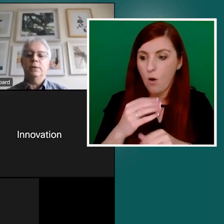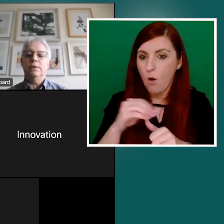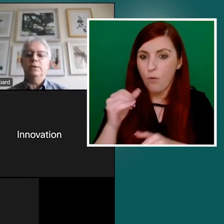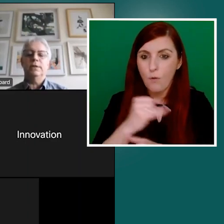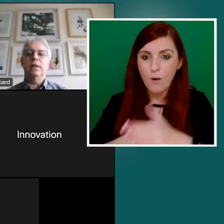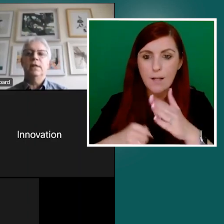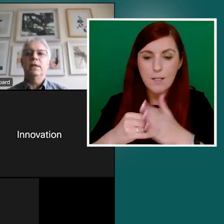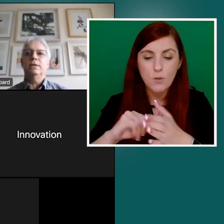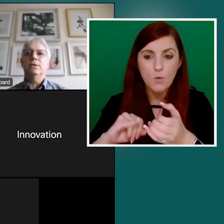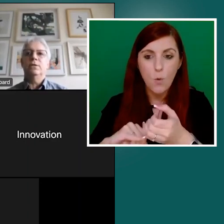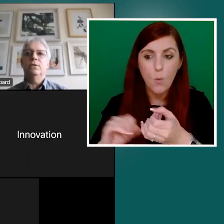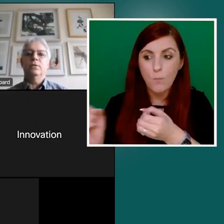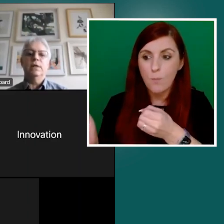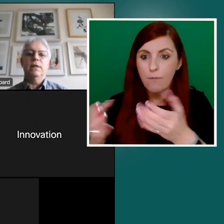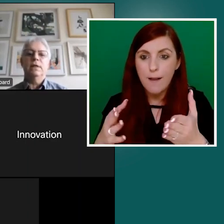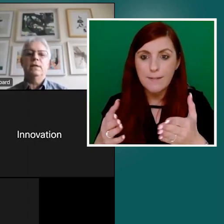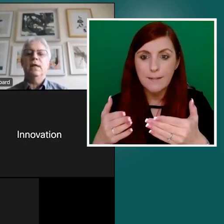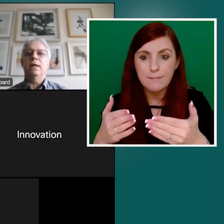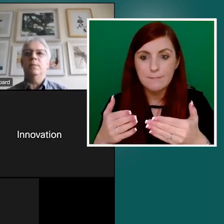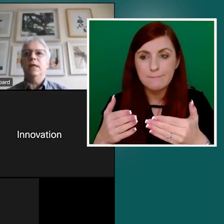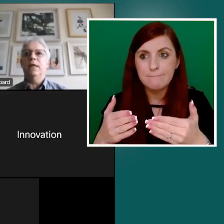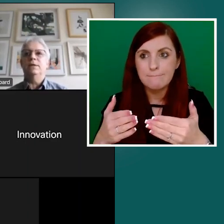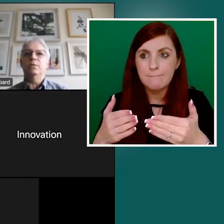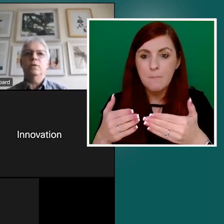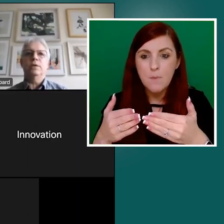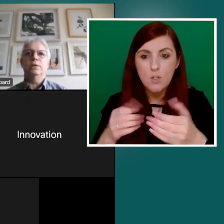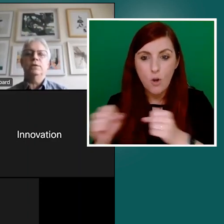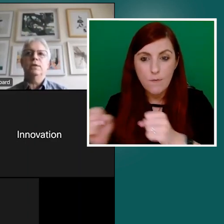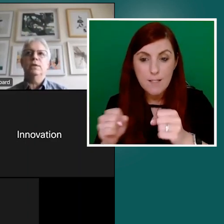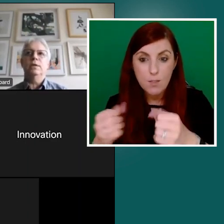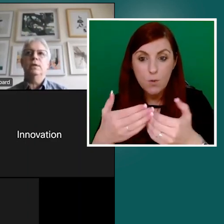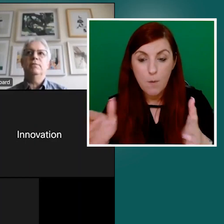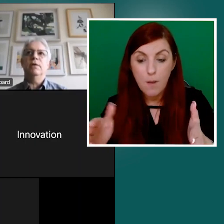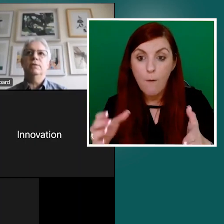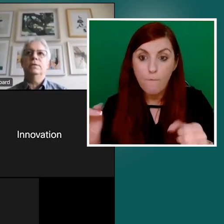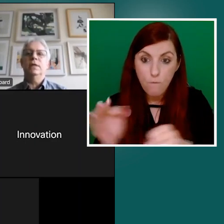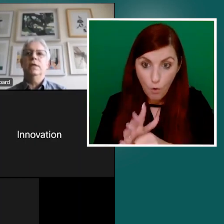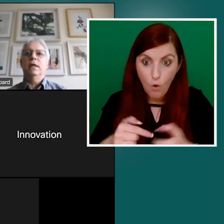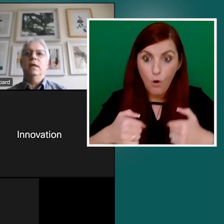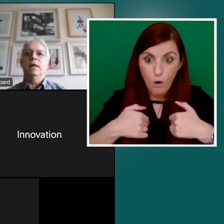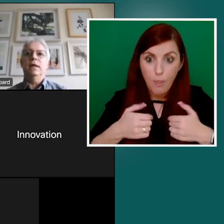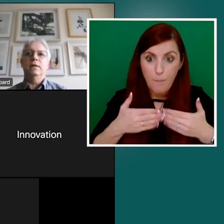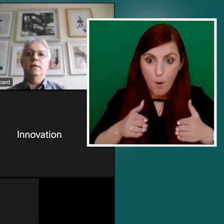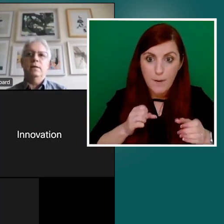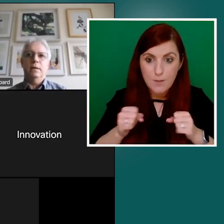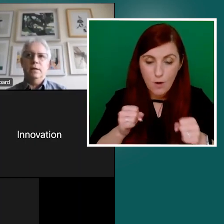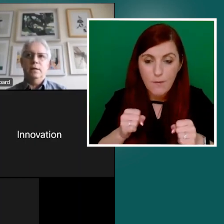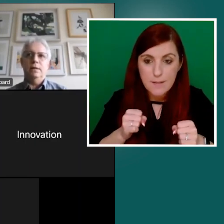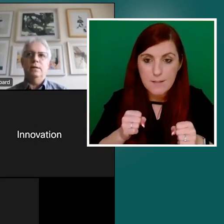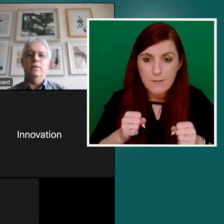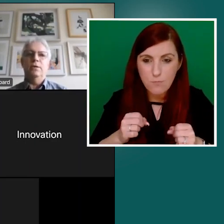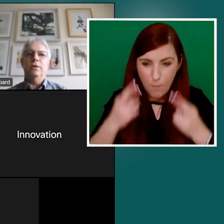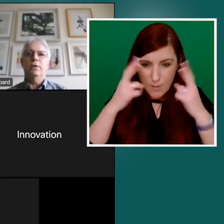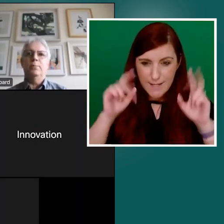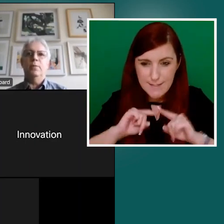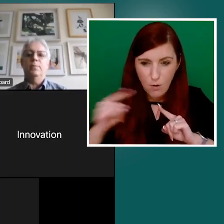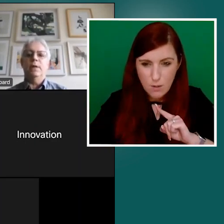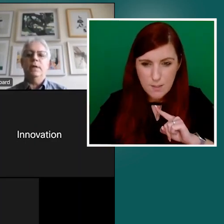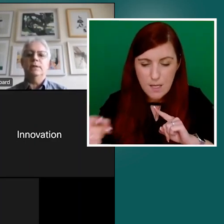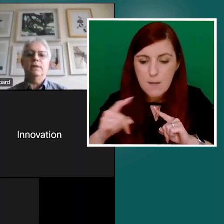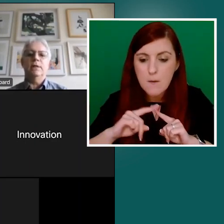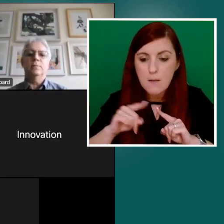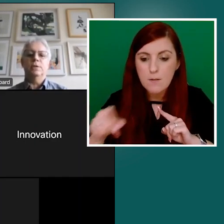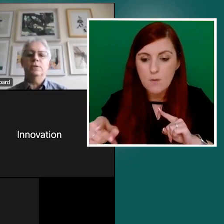public service. So in the application where this evolves and, and, and, and your